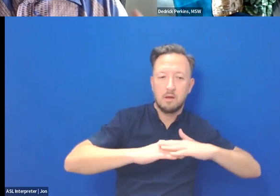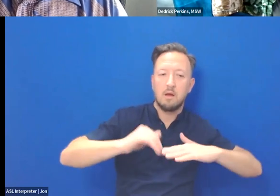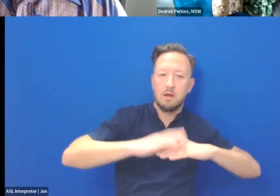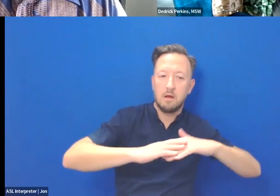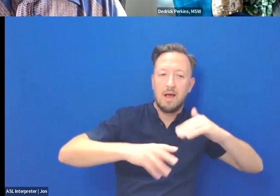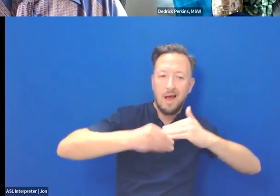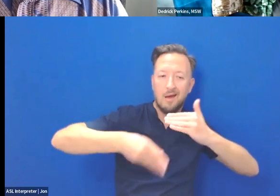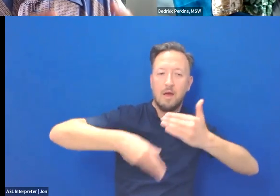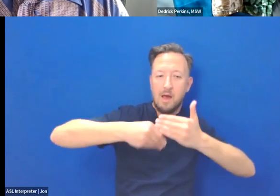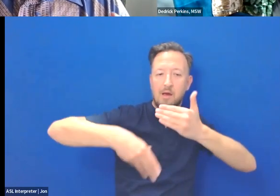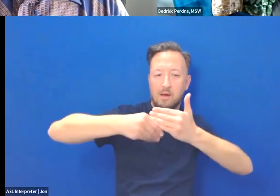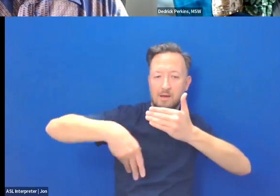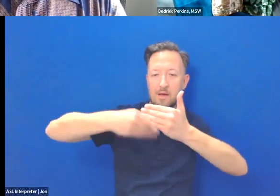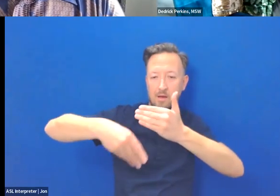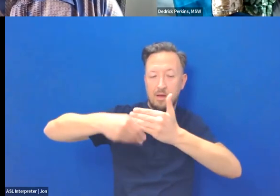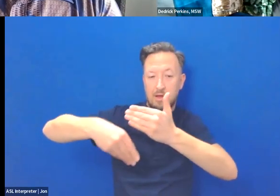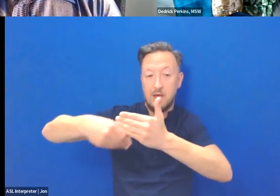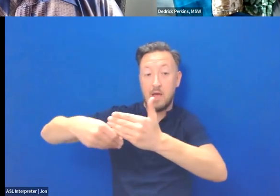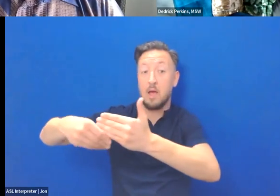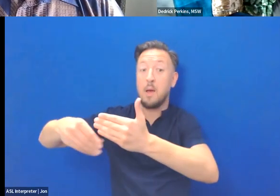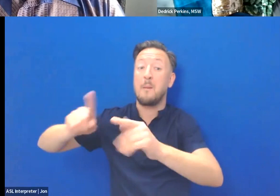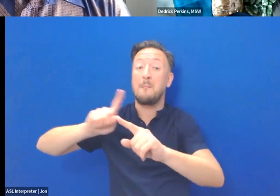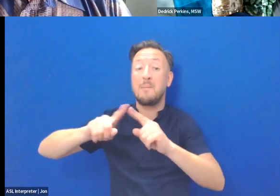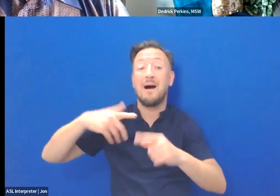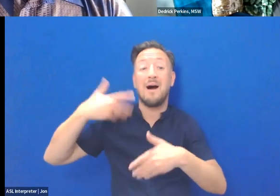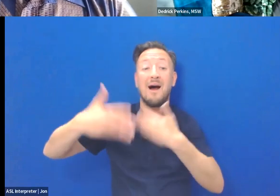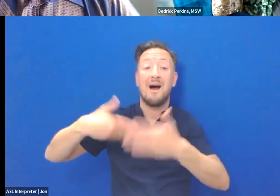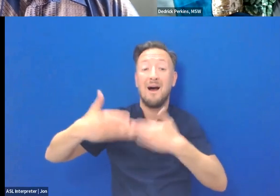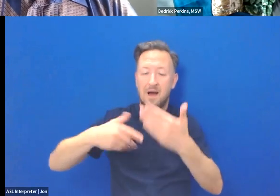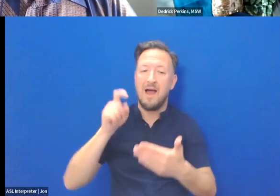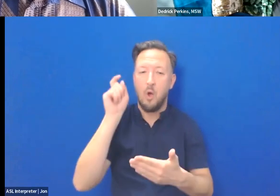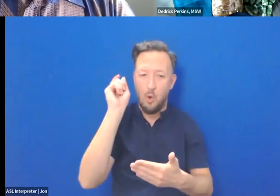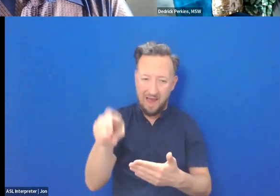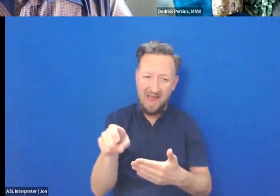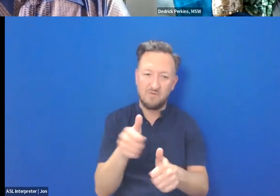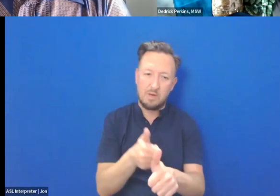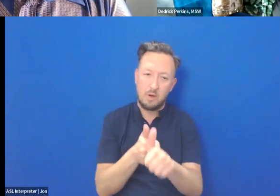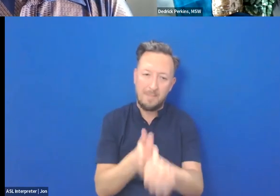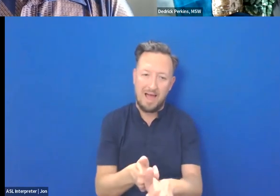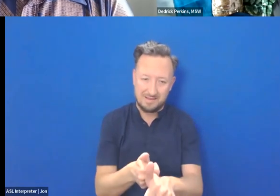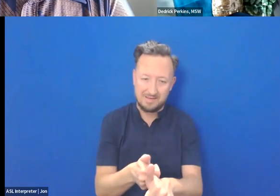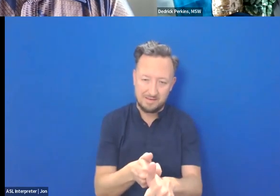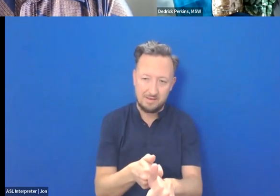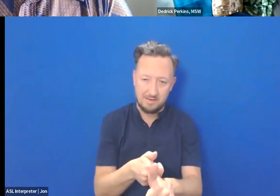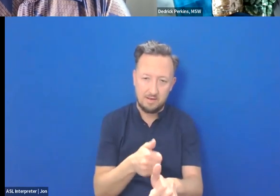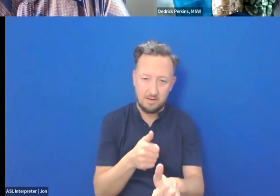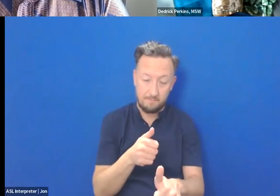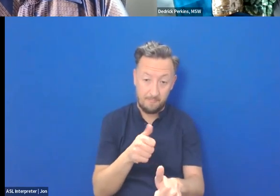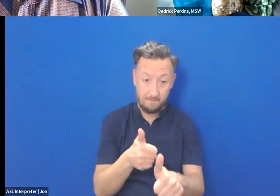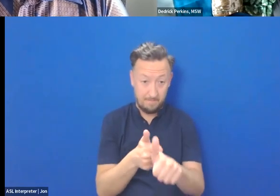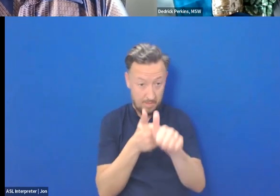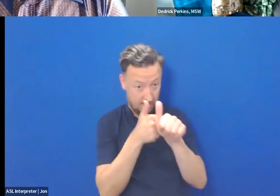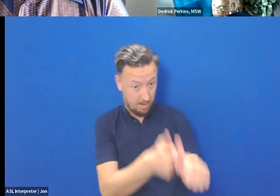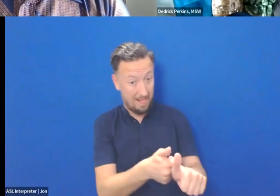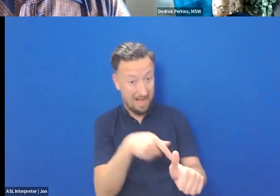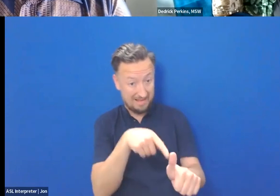But eventually we have to bring compliance to the law of occupation and compliance is not going to take place in the university